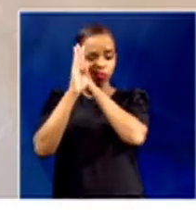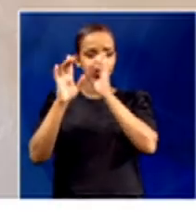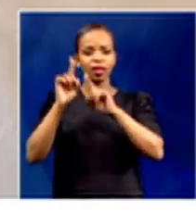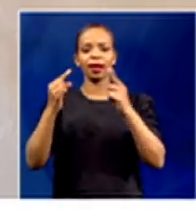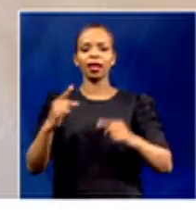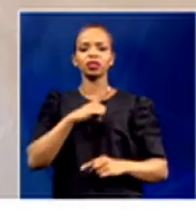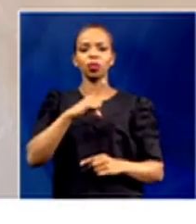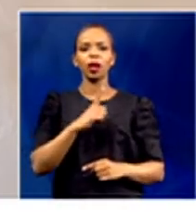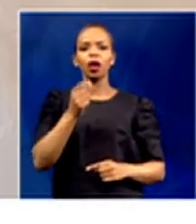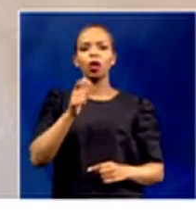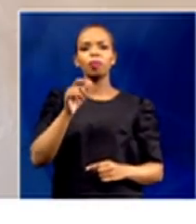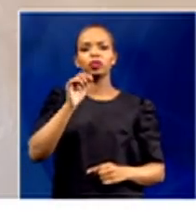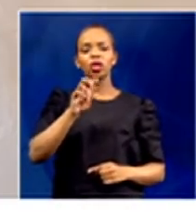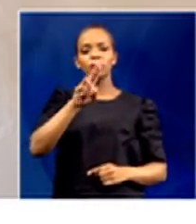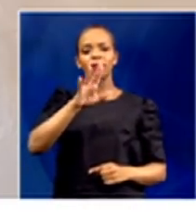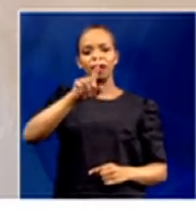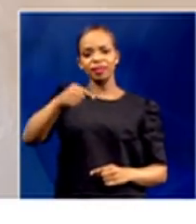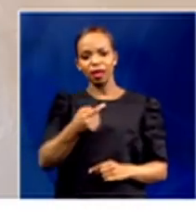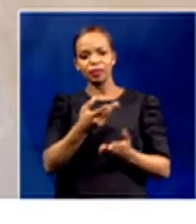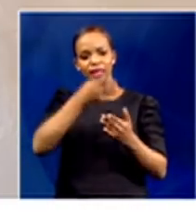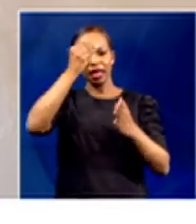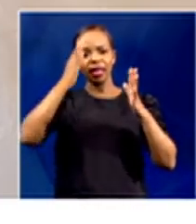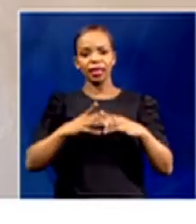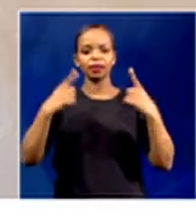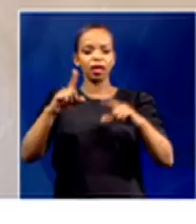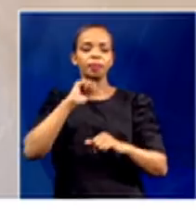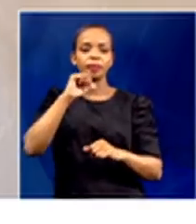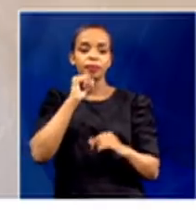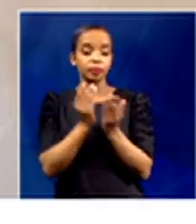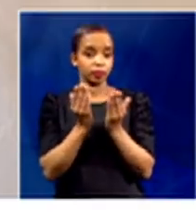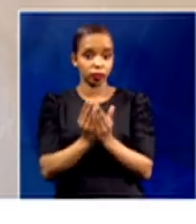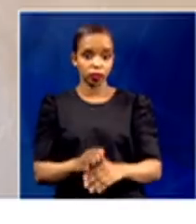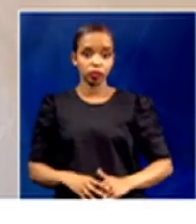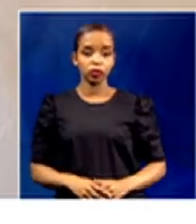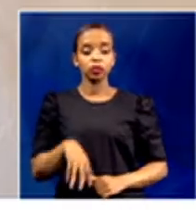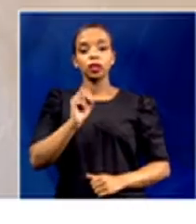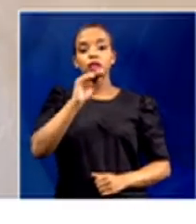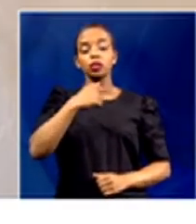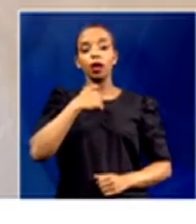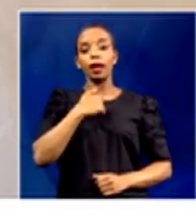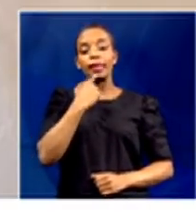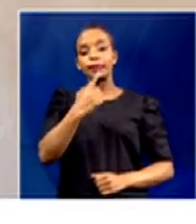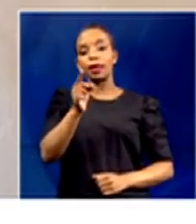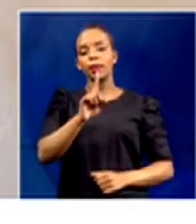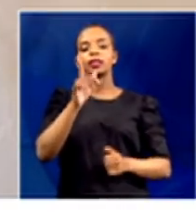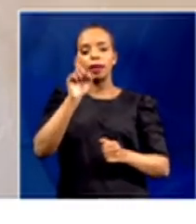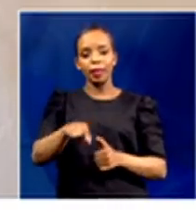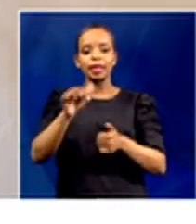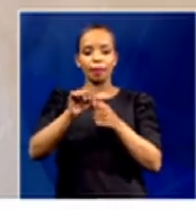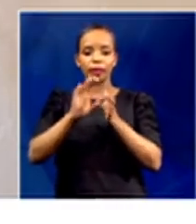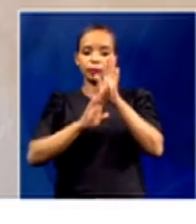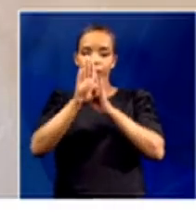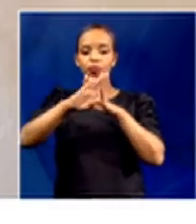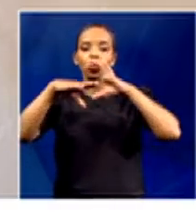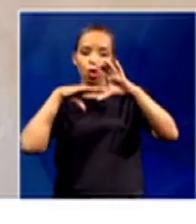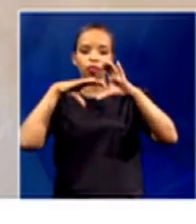learners who did not return to school yesterday. So we are saying let us have a better conversation. Let us have a conversation to say that how do we turn the